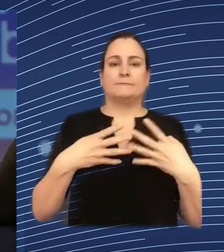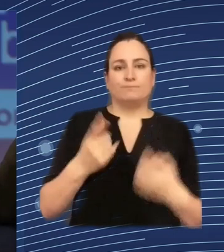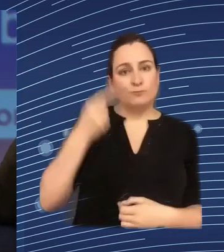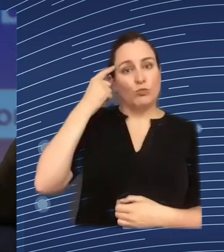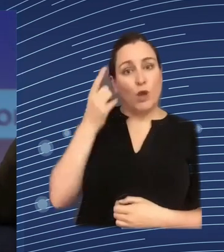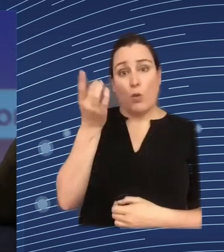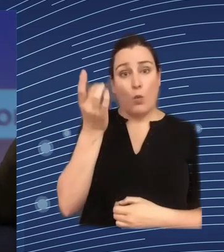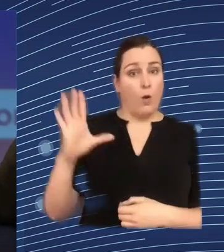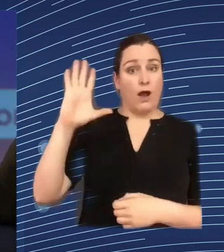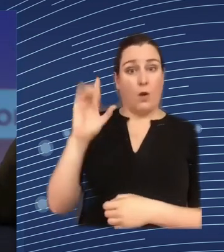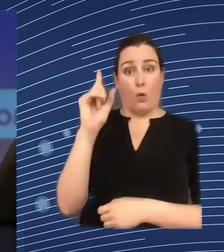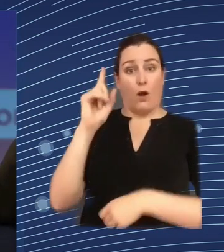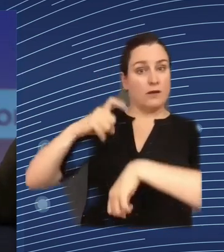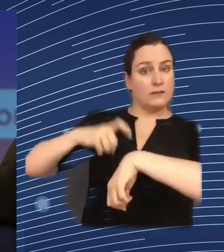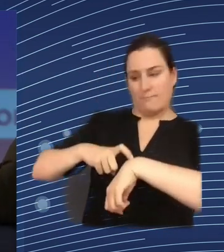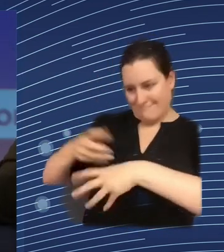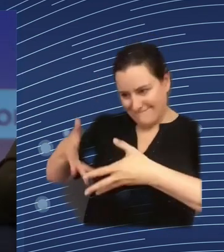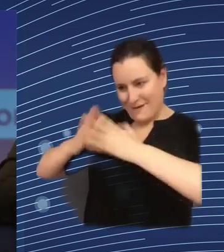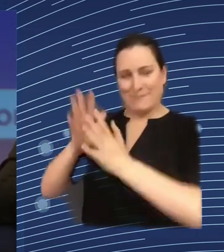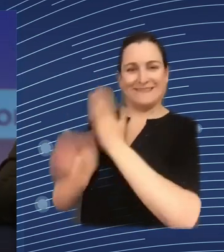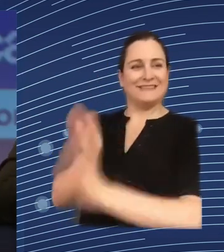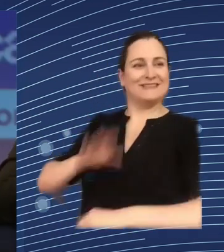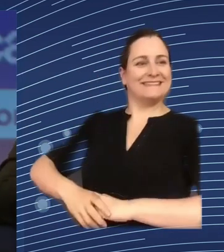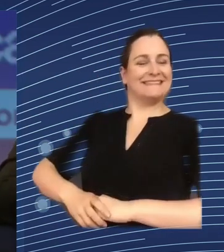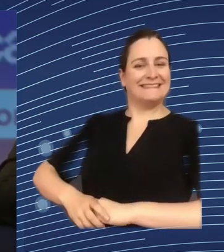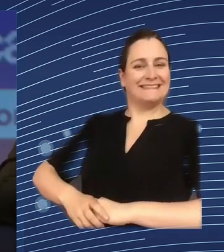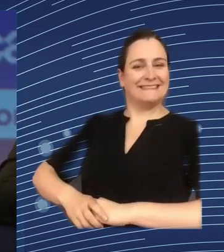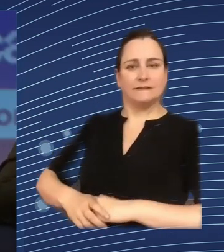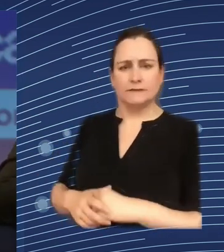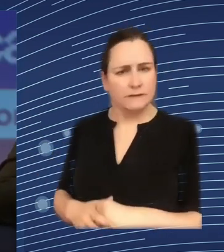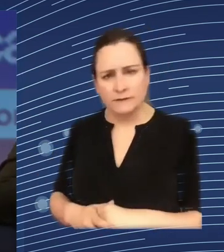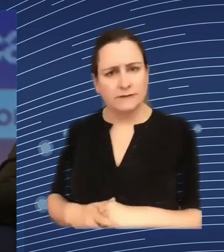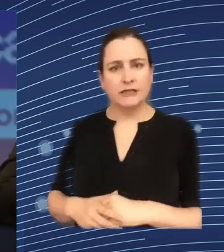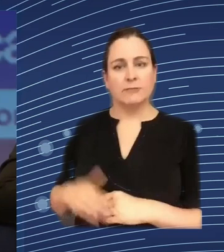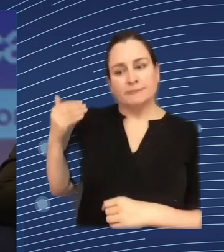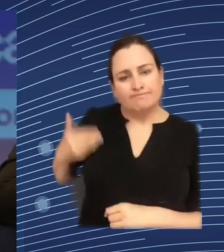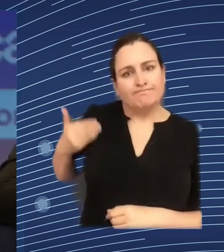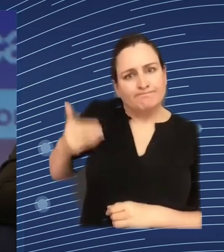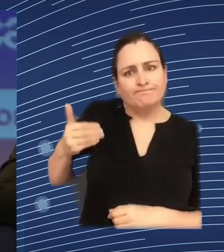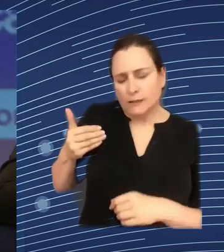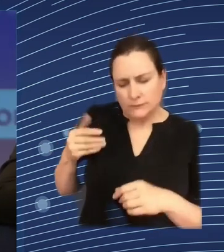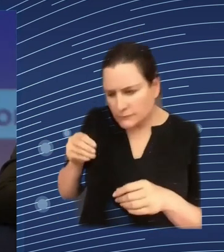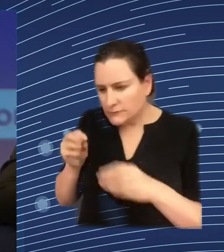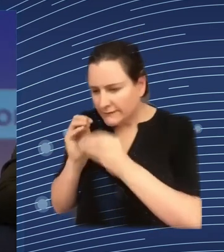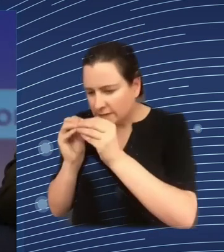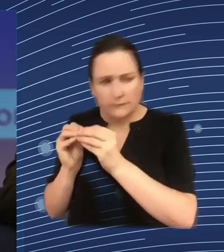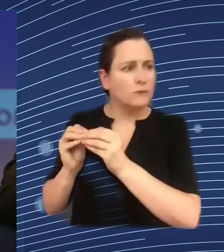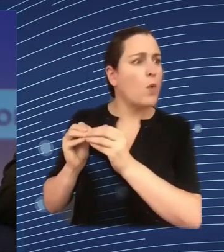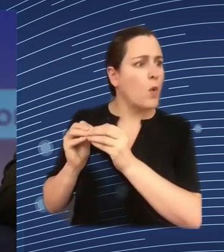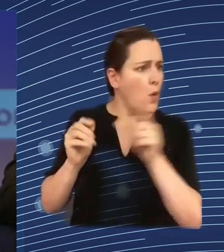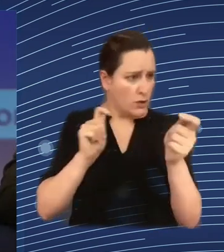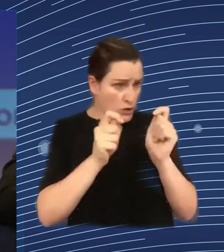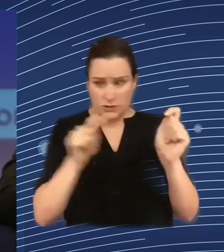just because something's live doesn't mean to say that it can't change because we constantly do upgrades so we kind of have those kind of three key elements